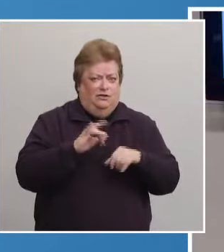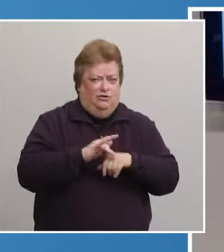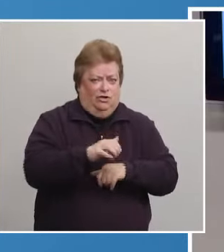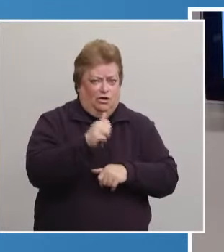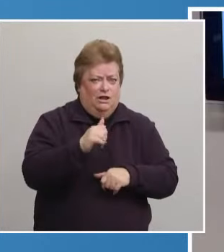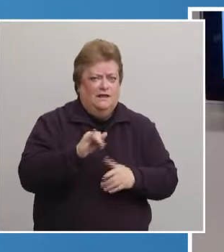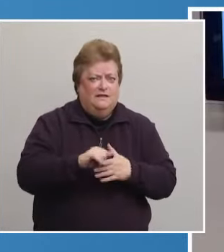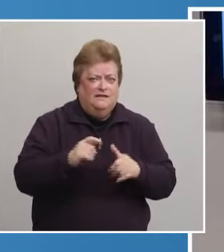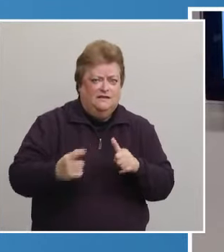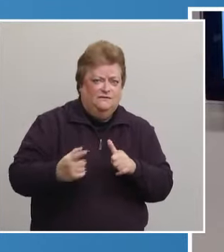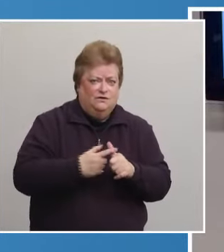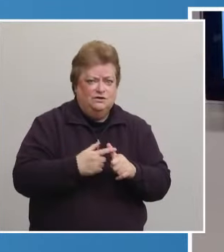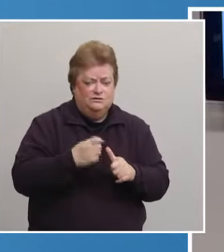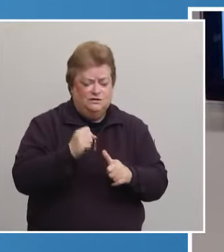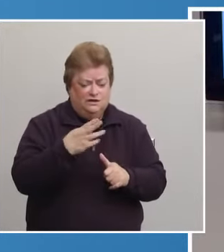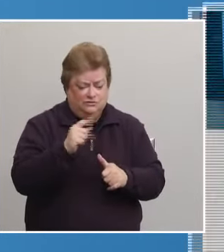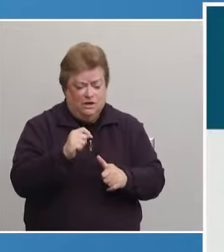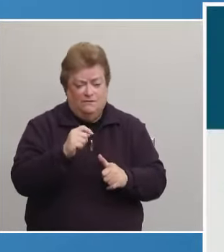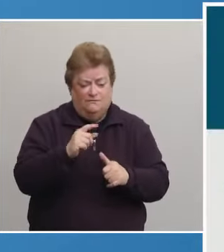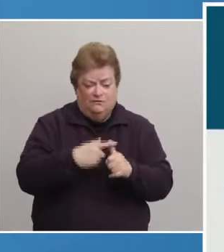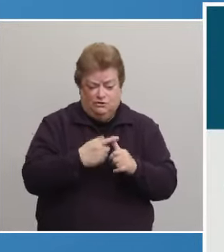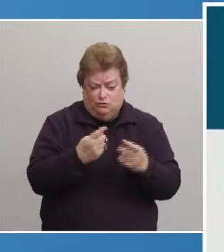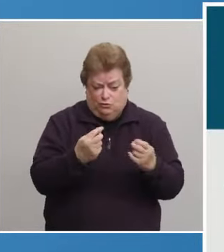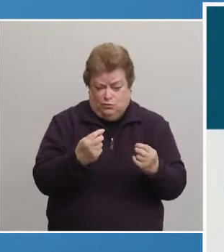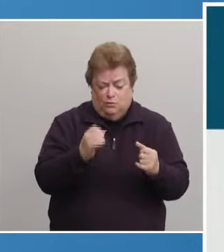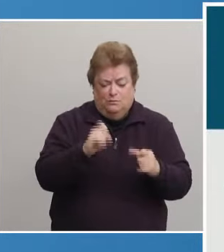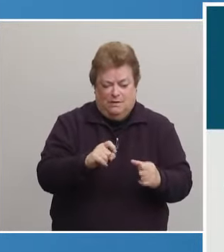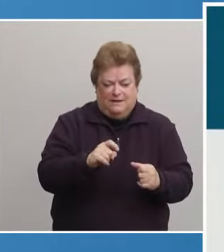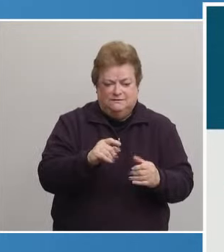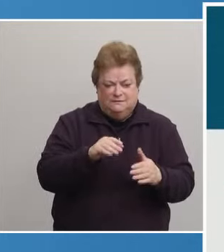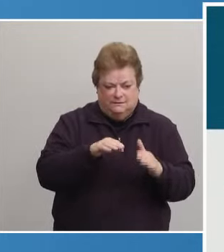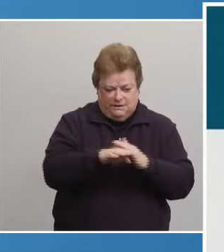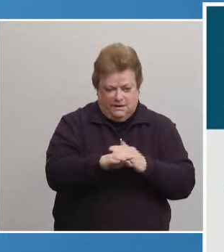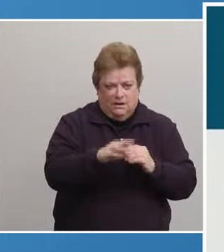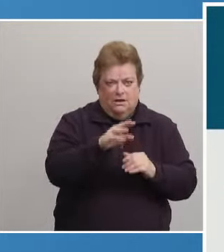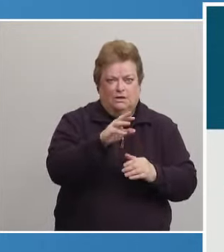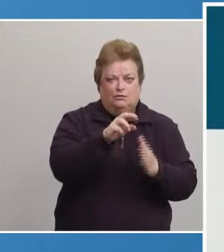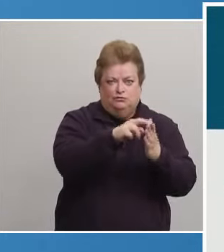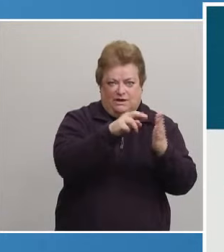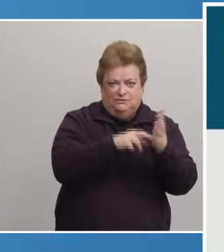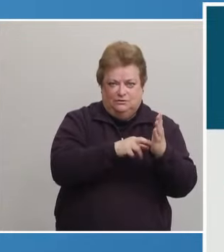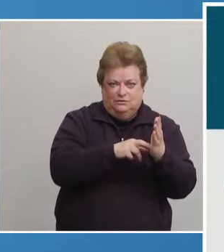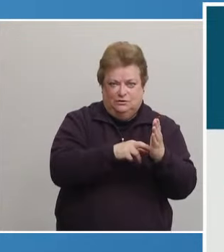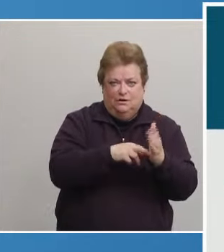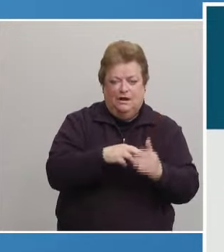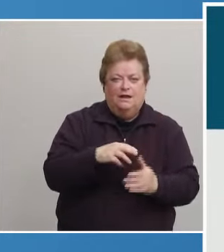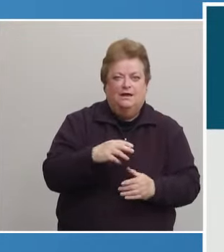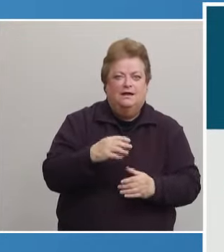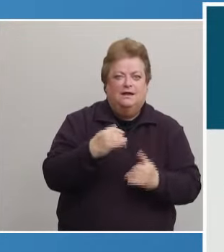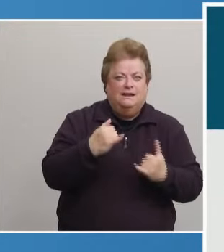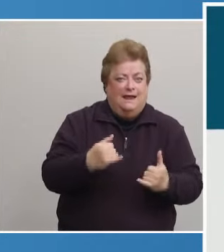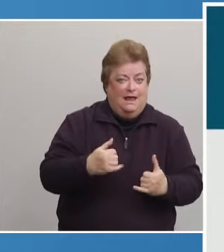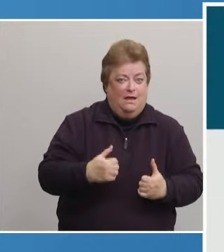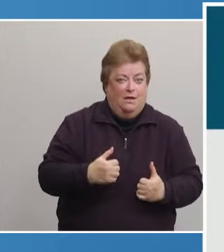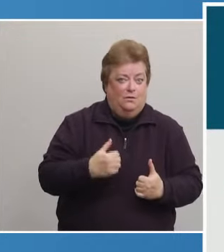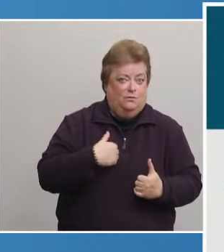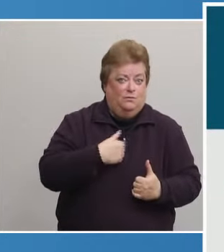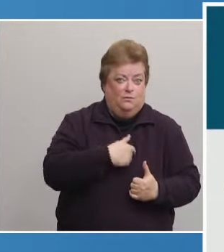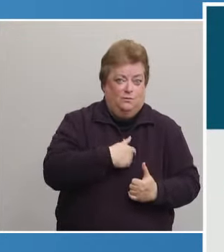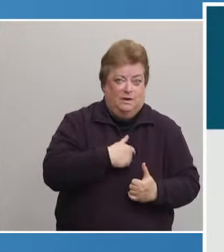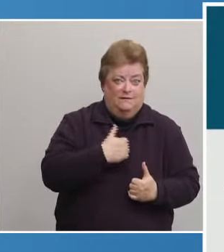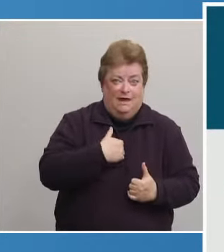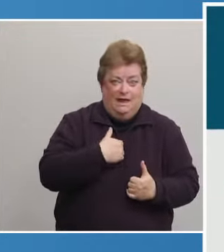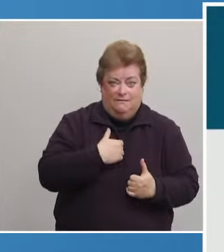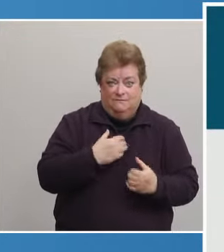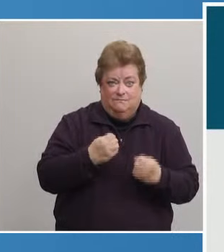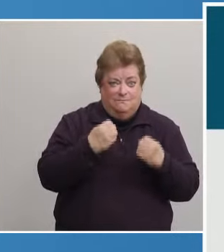vaccinated is to register. About 68,250 Lancaster County residents have registered using the